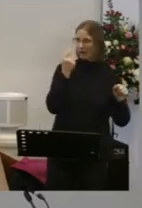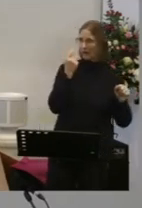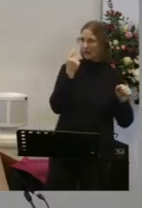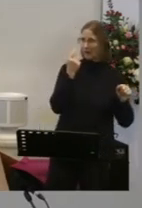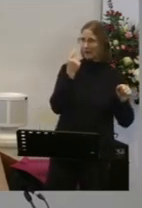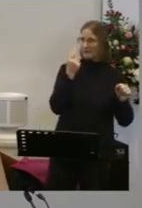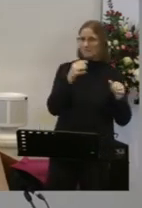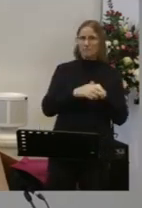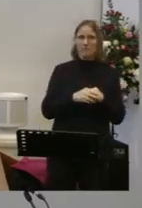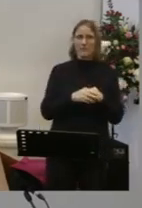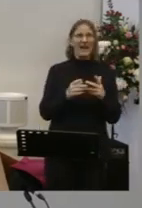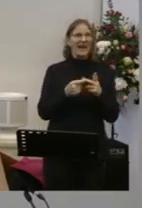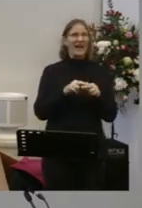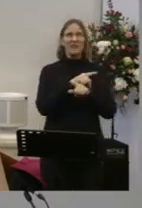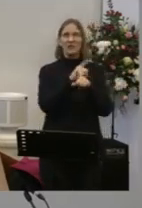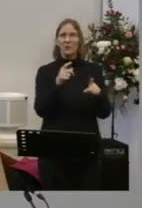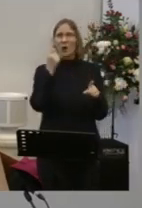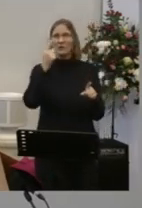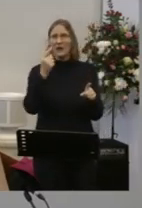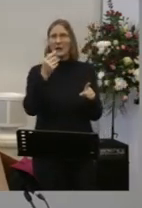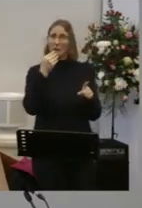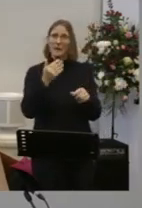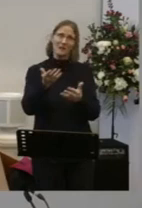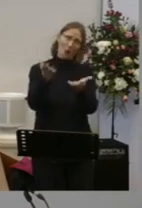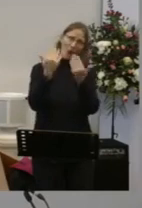And if you don't understand What I've been talking about Then you come to Alpha